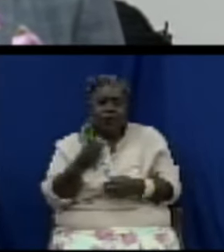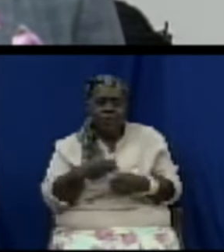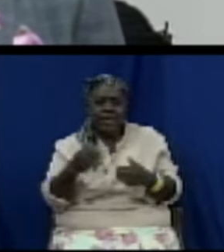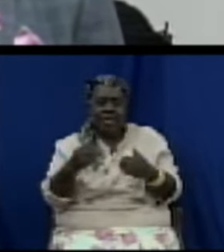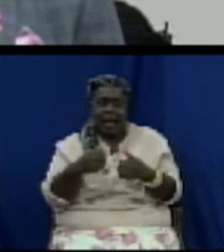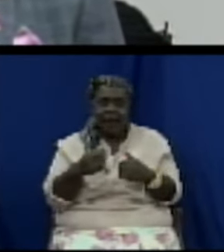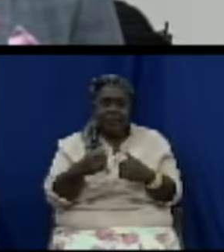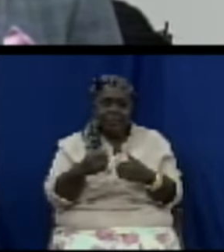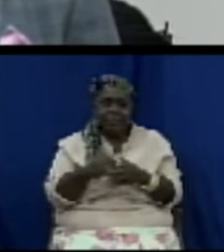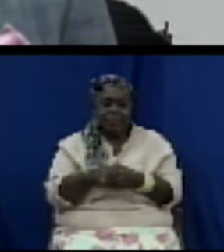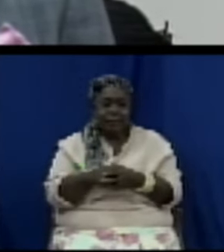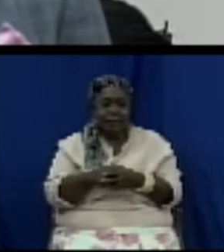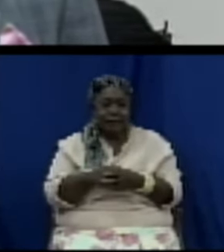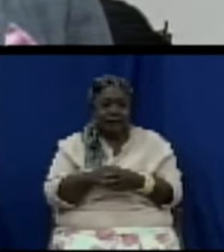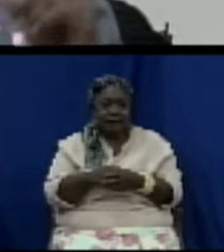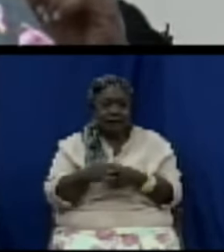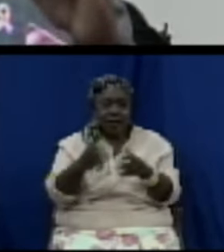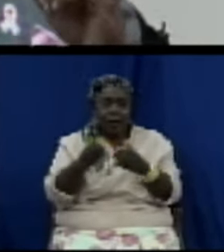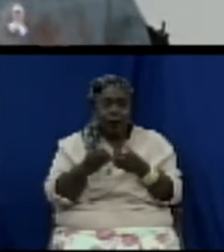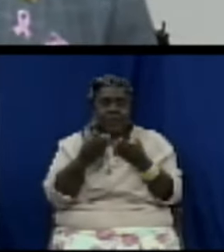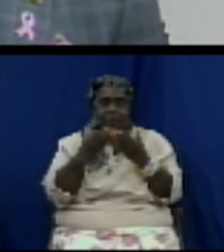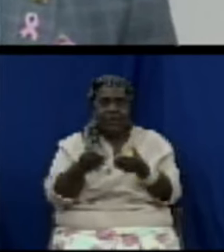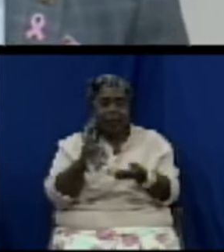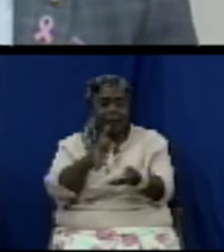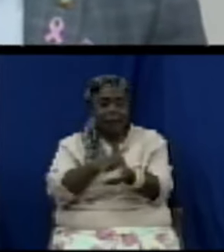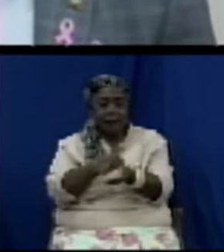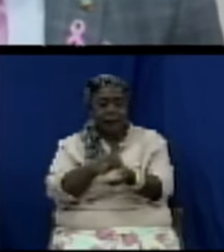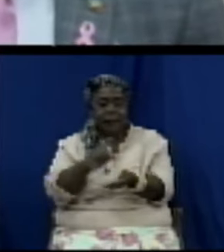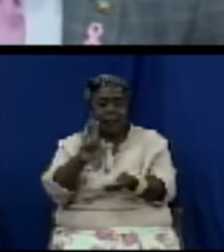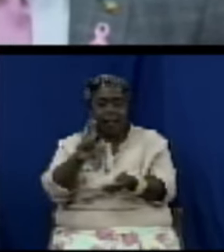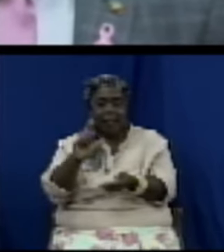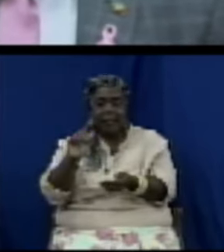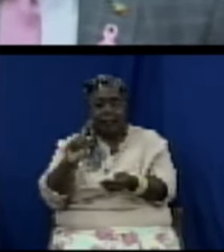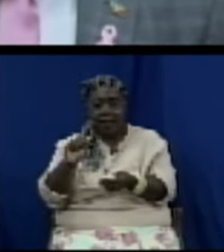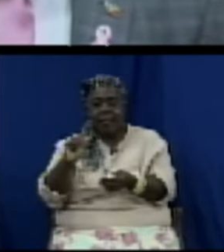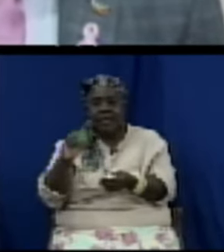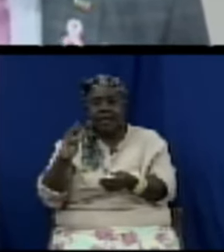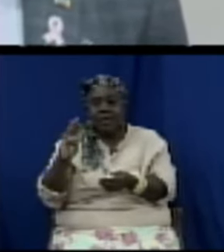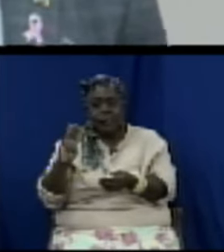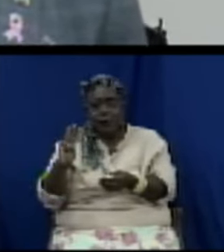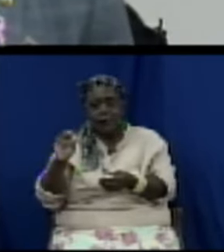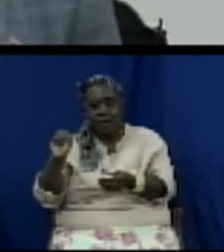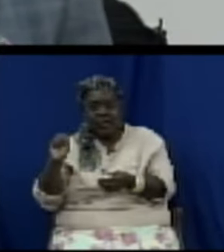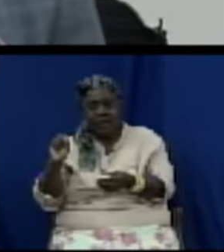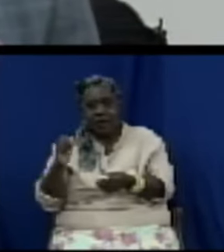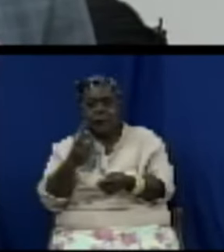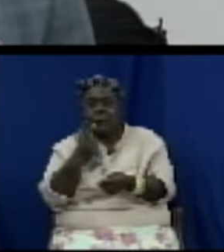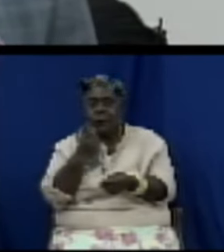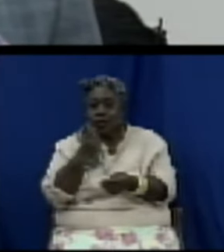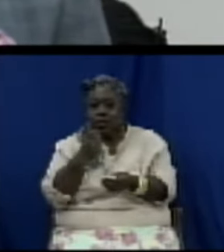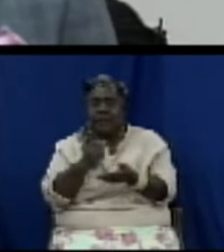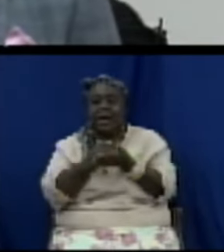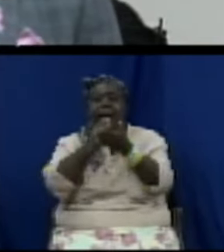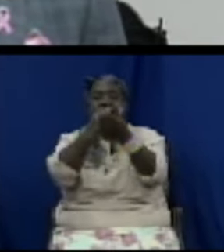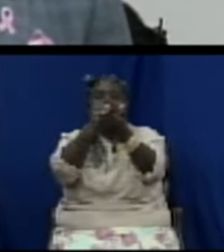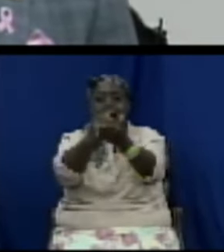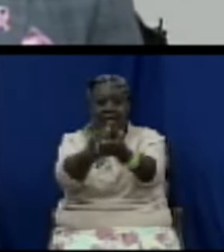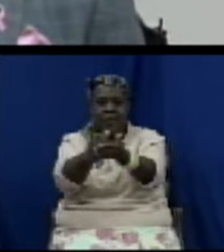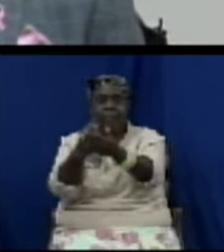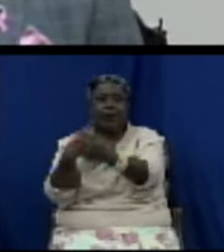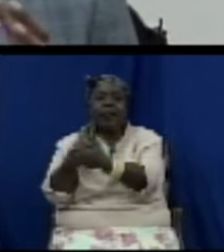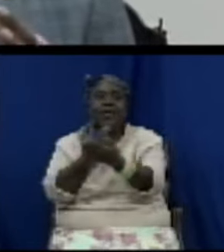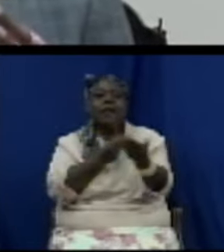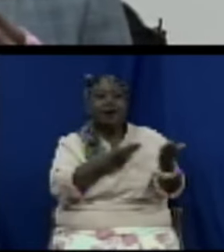developers. And I want to thank Dr. Lars, cardiologist, who is actually helping us to build this out. And we are